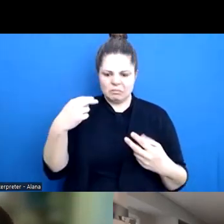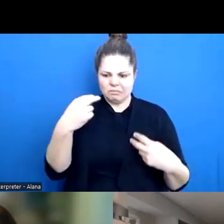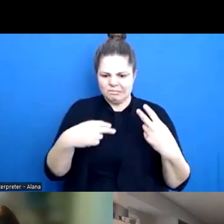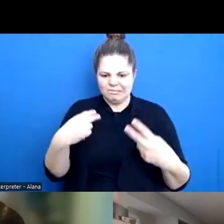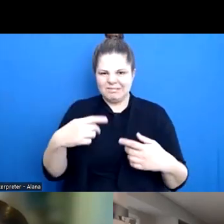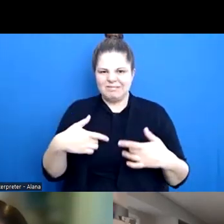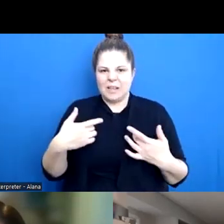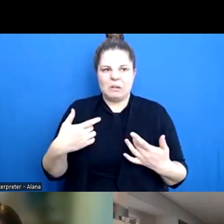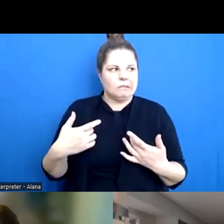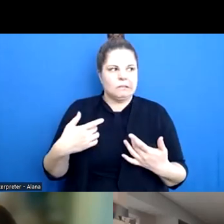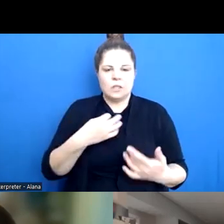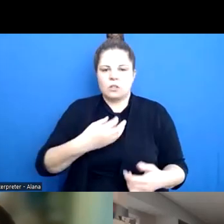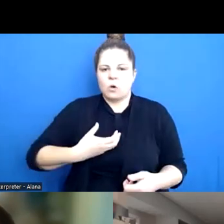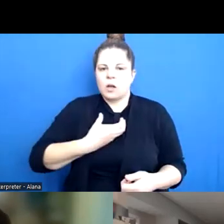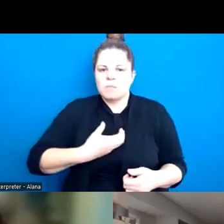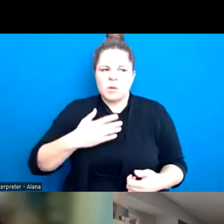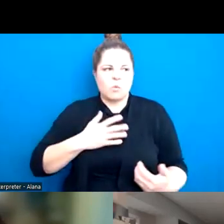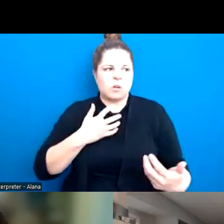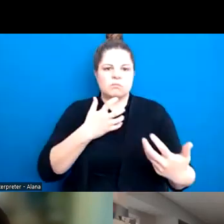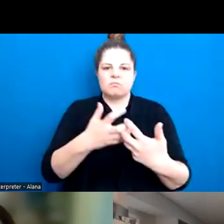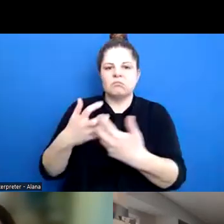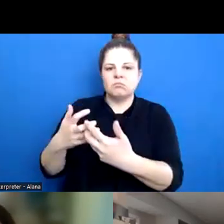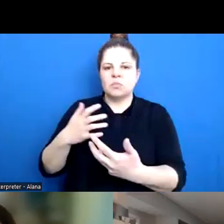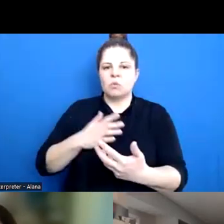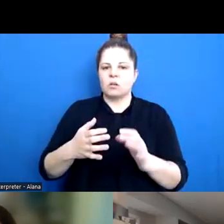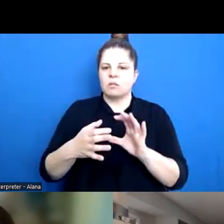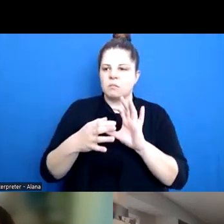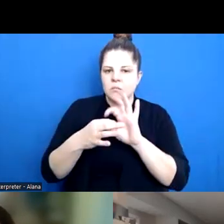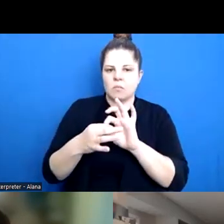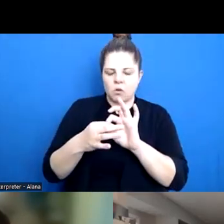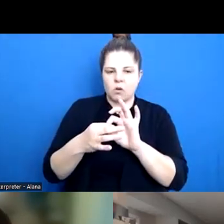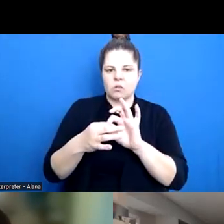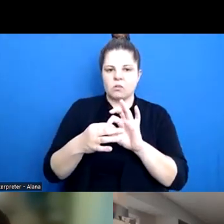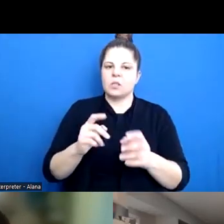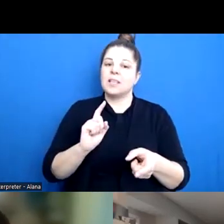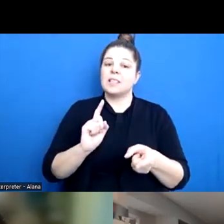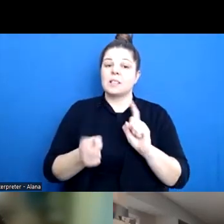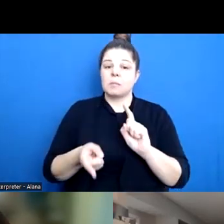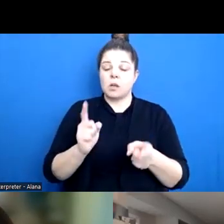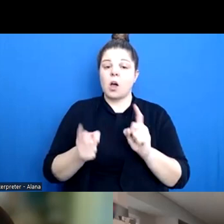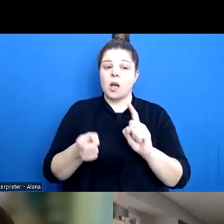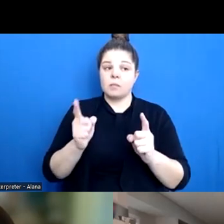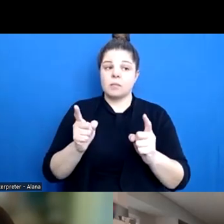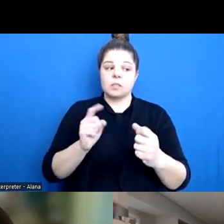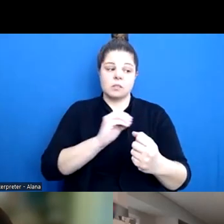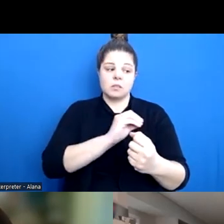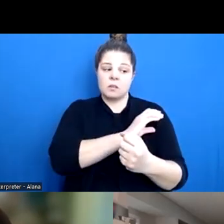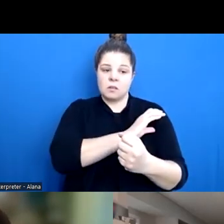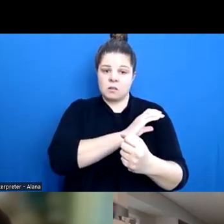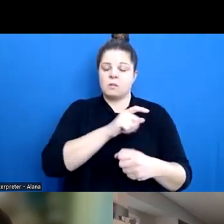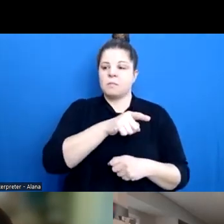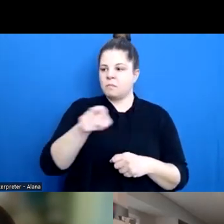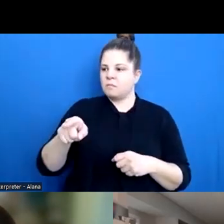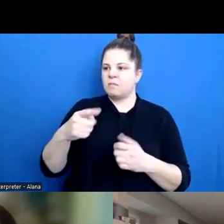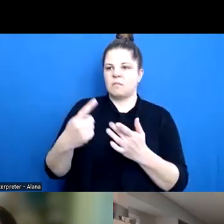wanting to fit in, wanting to belong. Some of that power happens among their peers as